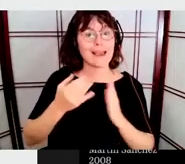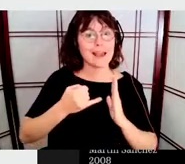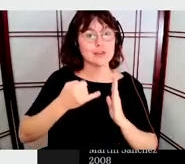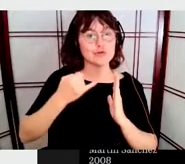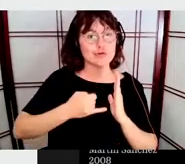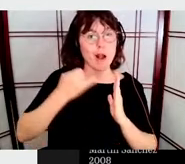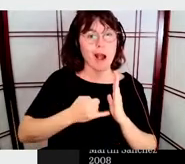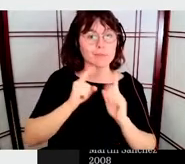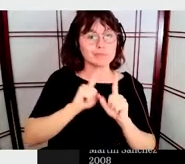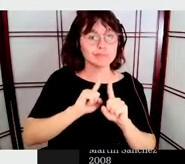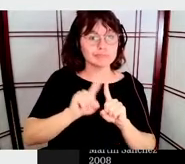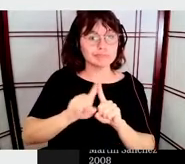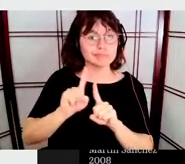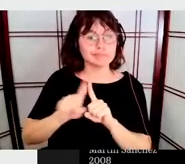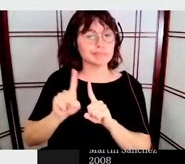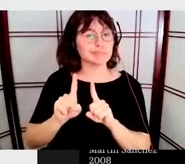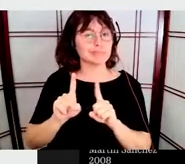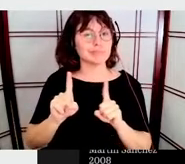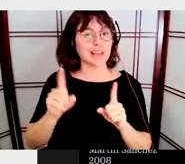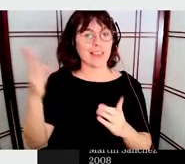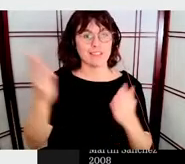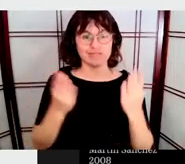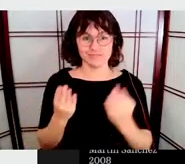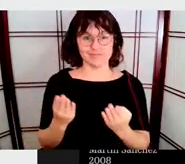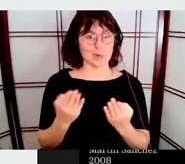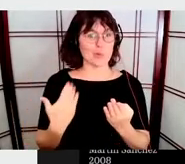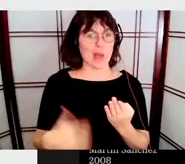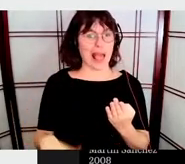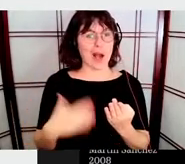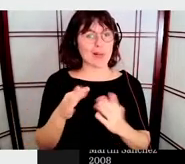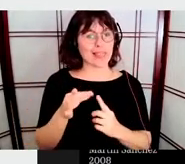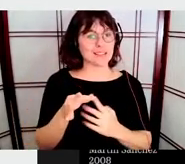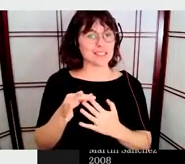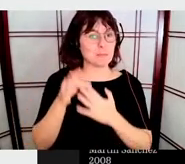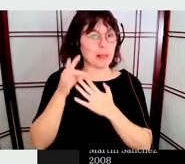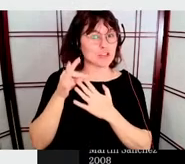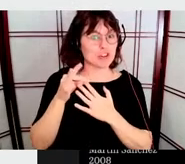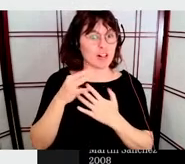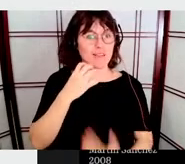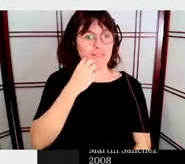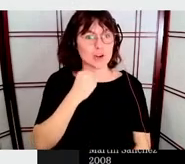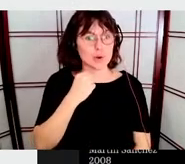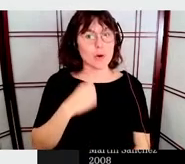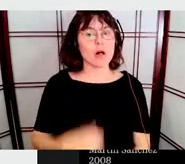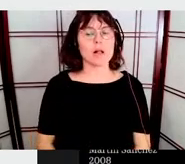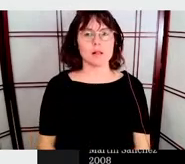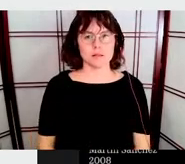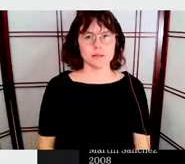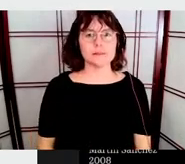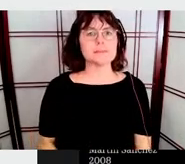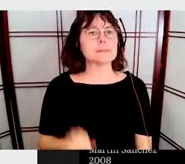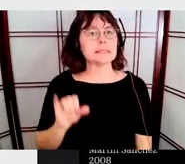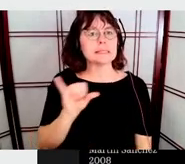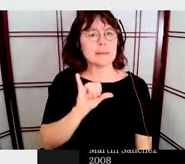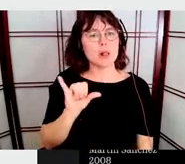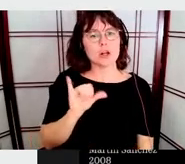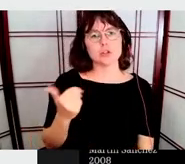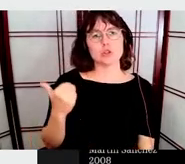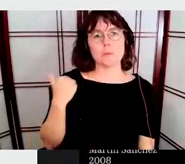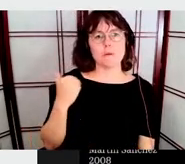valuable. Also, as we talked before with Joseph Jacinto Mora, the person